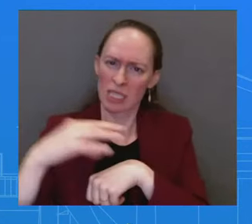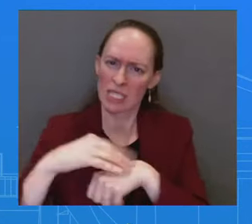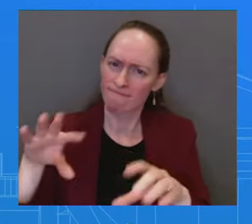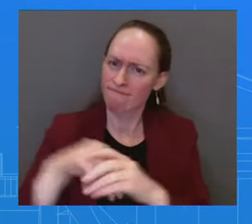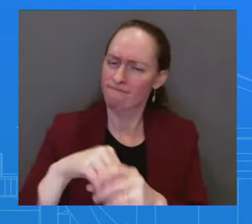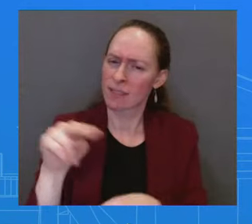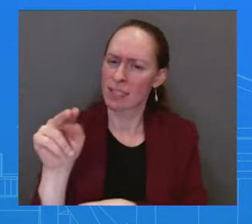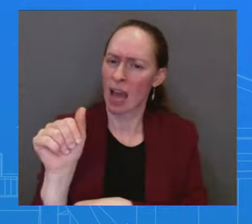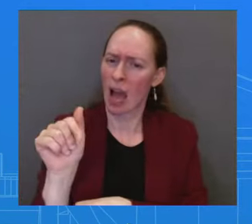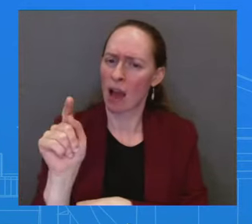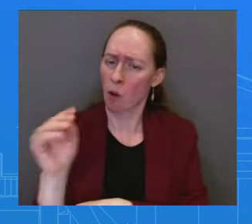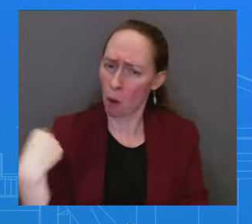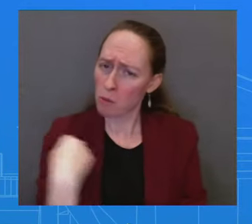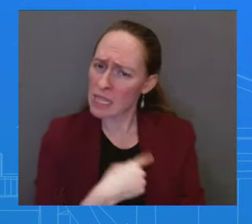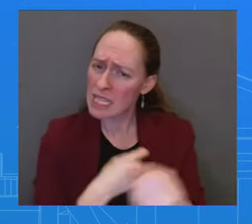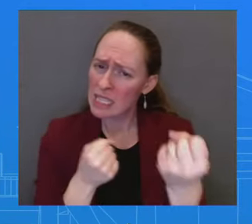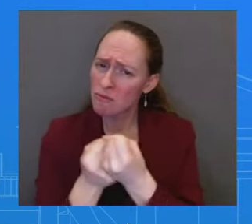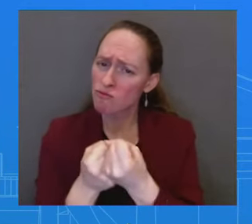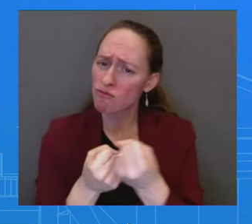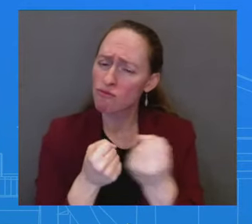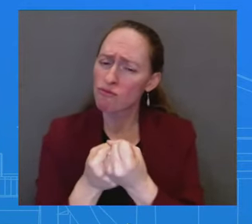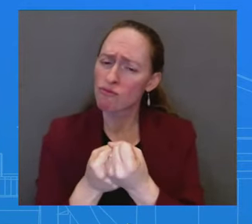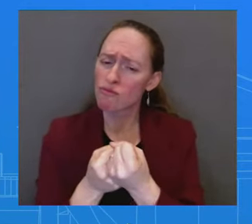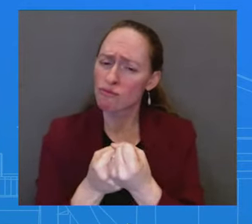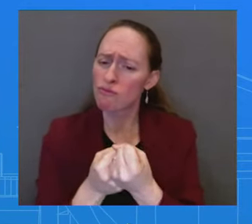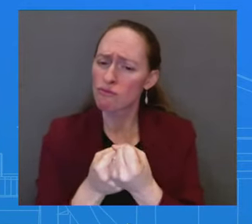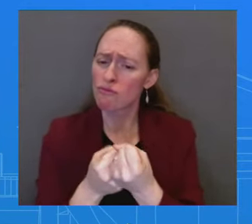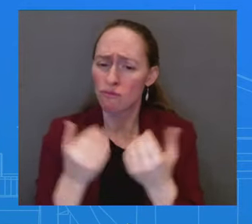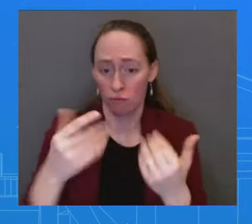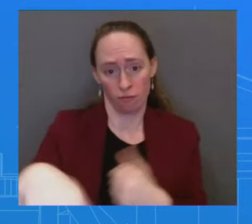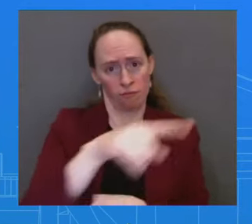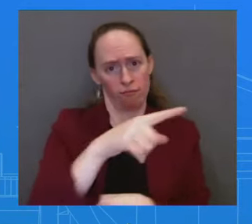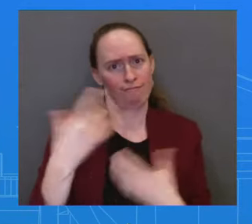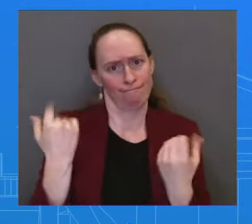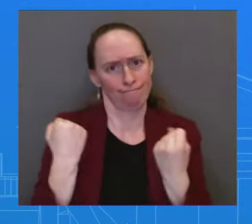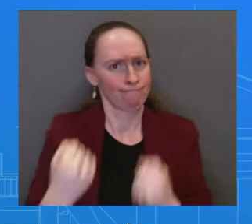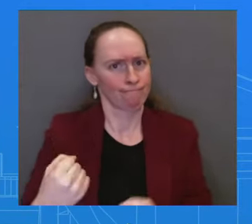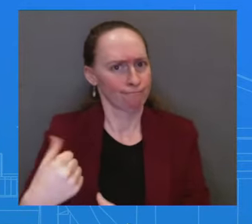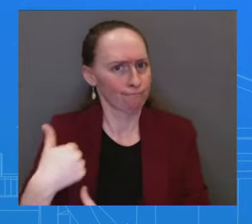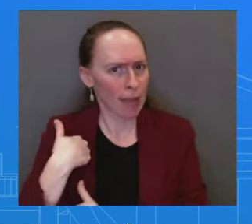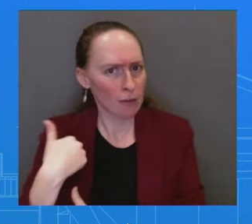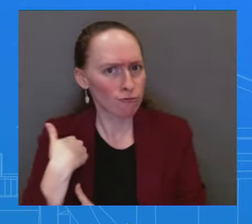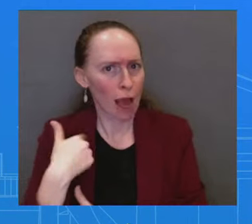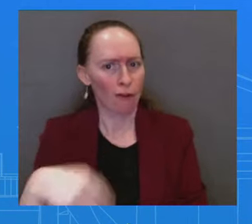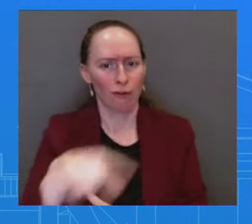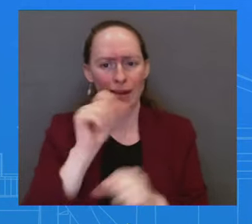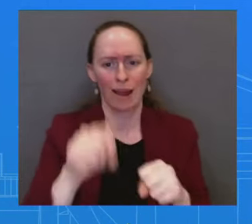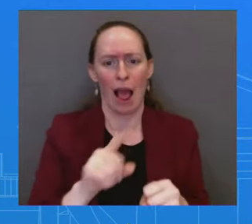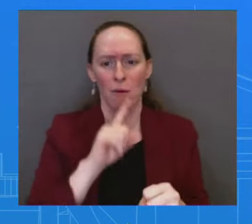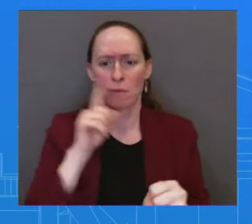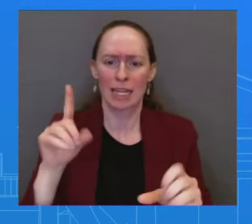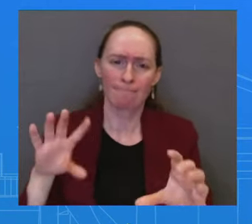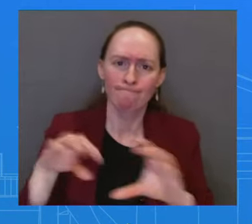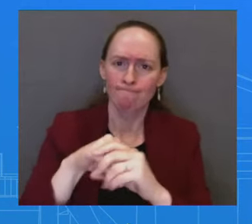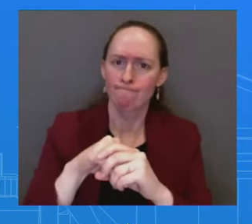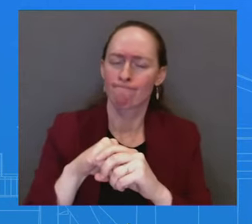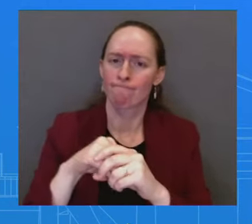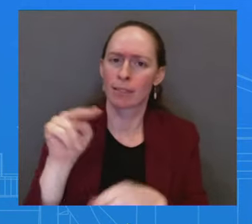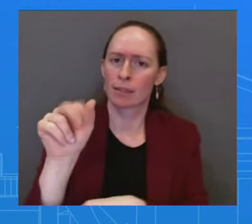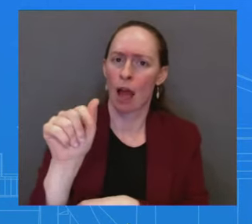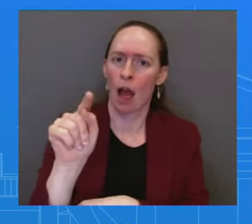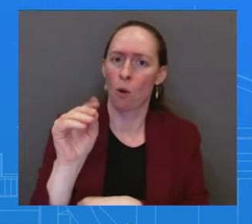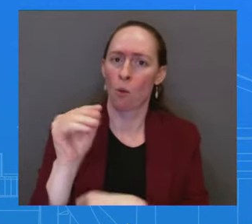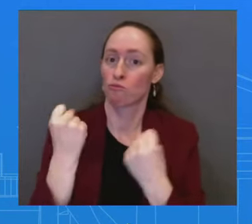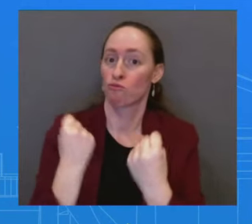capabilities to the alliance. Andrew, last question. Thank you. John, two questions on two unrelated subjects. The